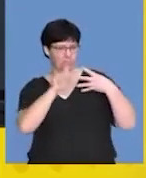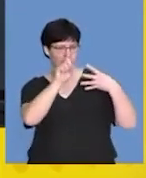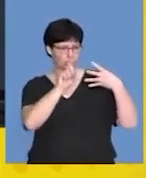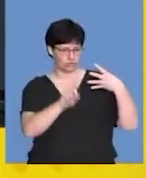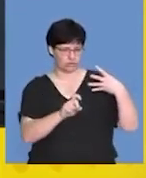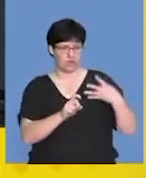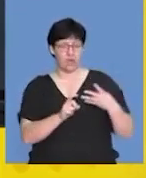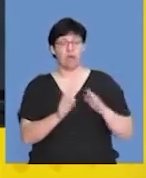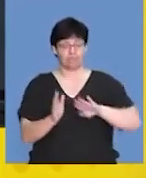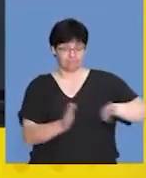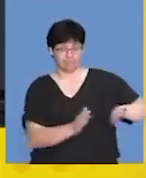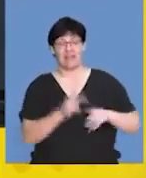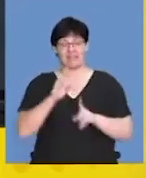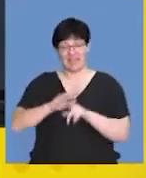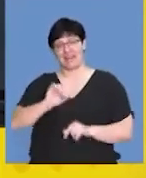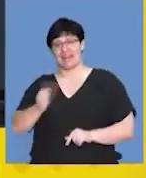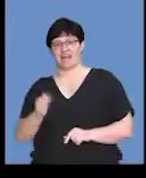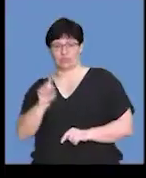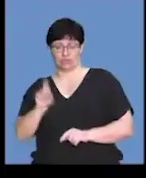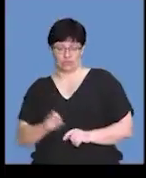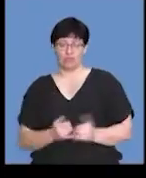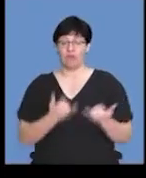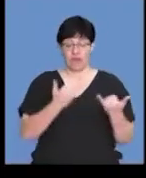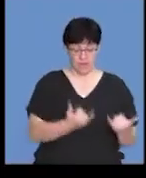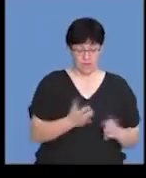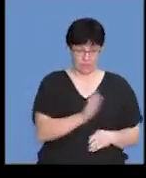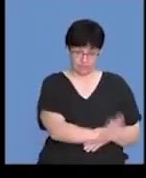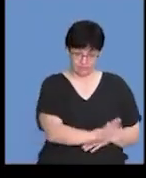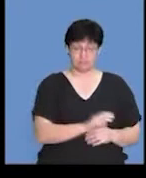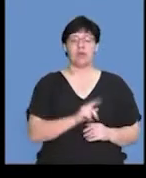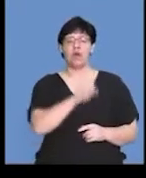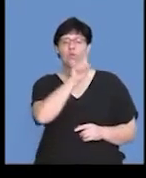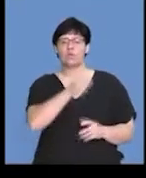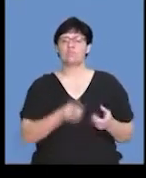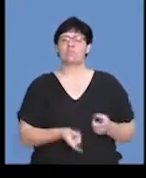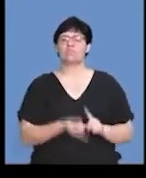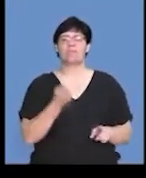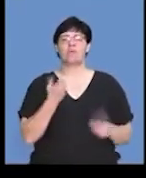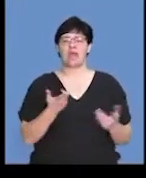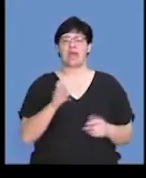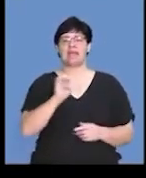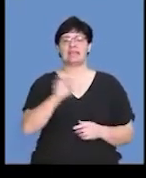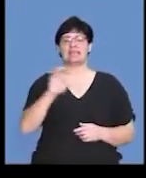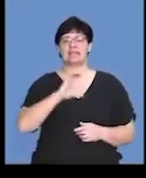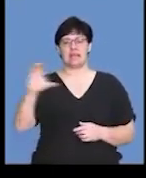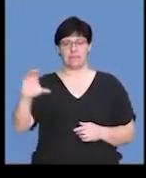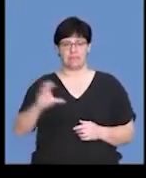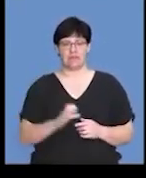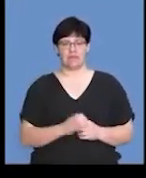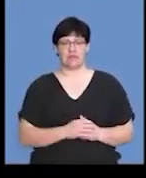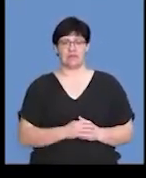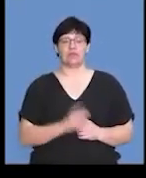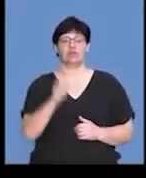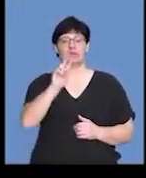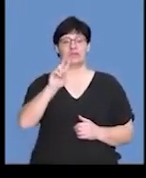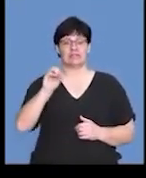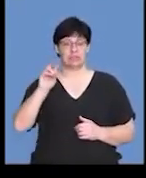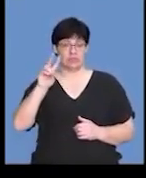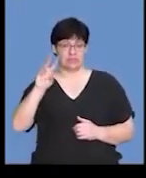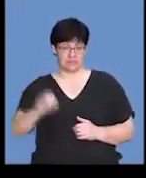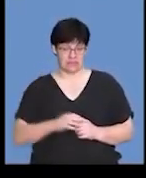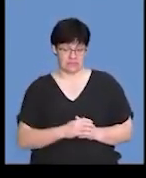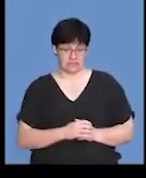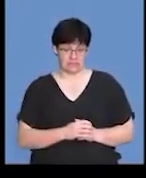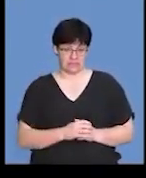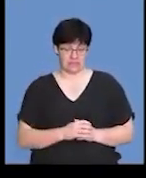we move on to the next question. So, guys, as I mentioned, this question was taken from a paper written in the Eastern Cape in 2020.